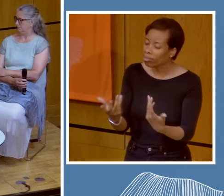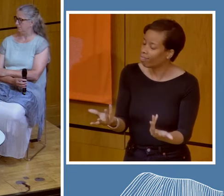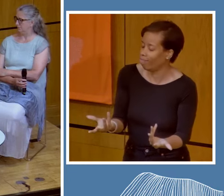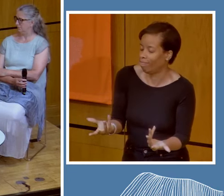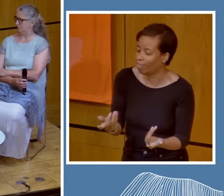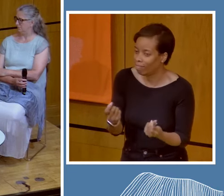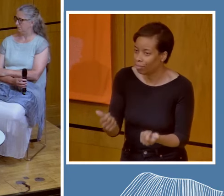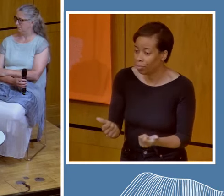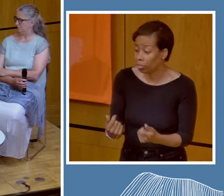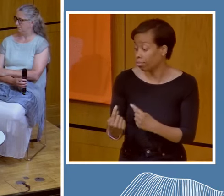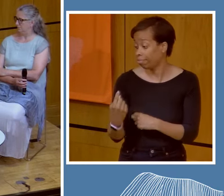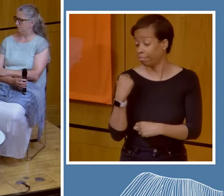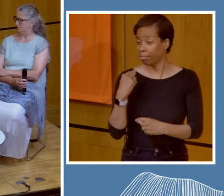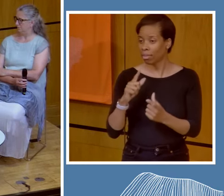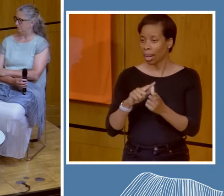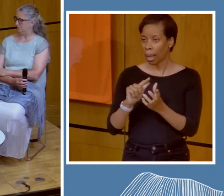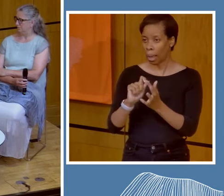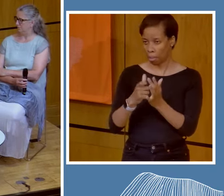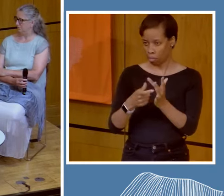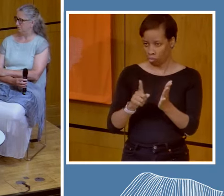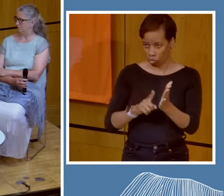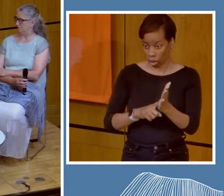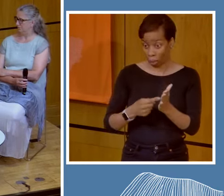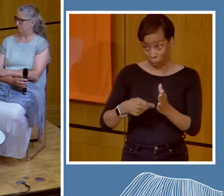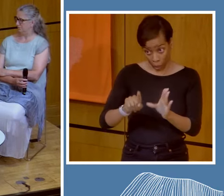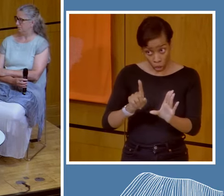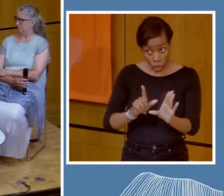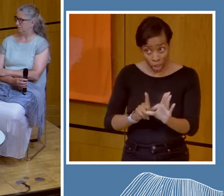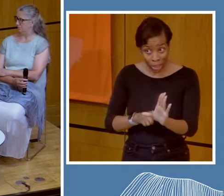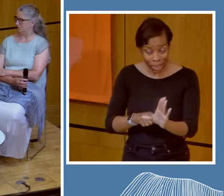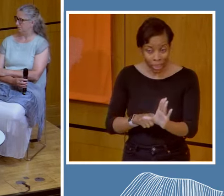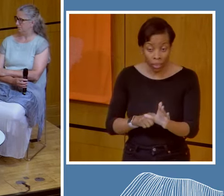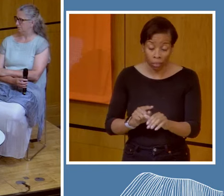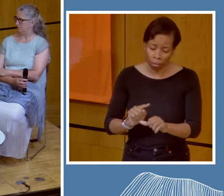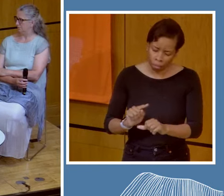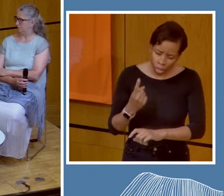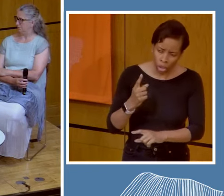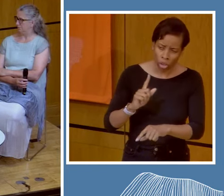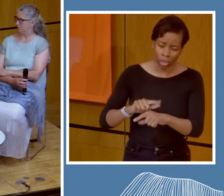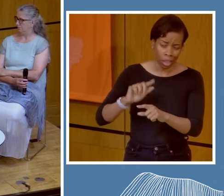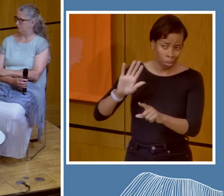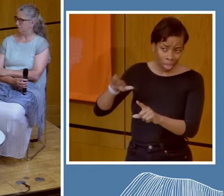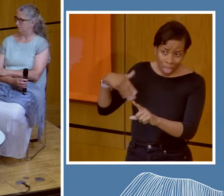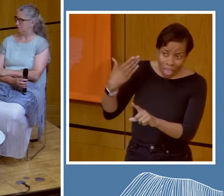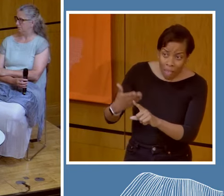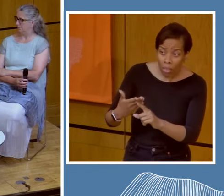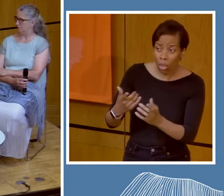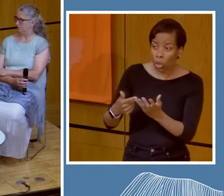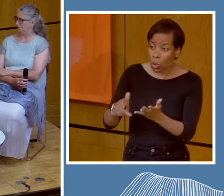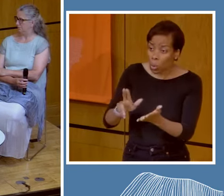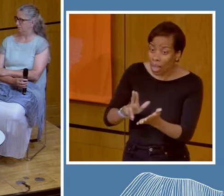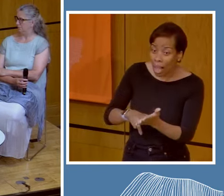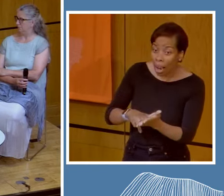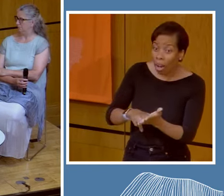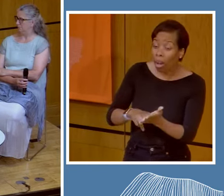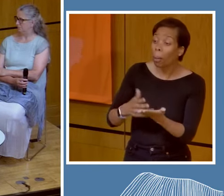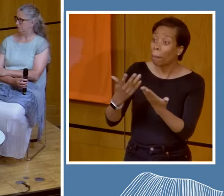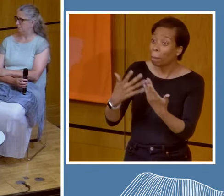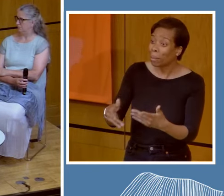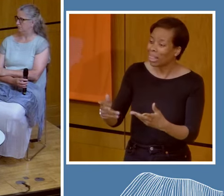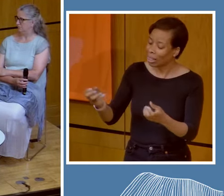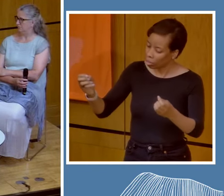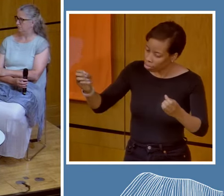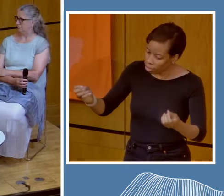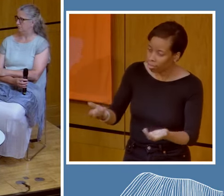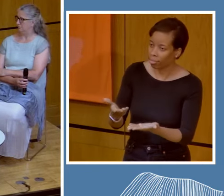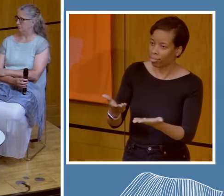April of this year, was the very first time that the United Nations Permanent Forum on Indigenous Issues passed